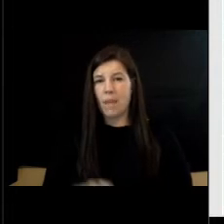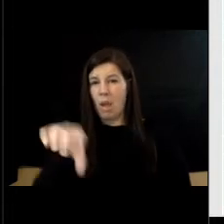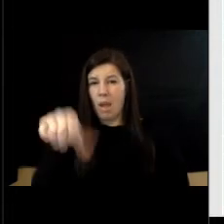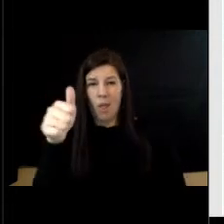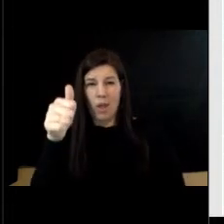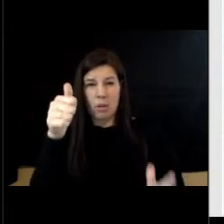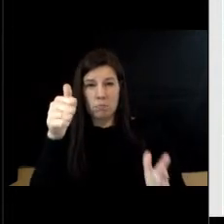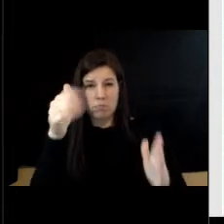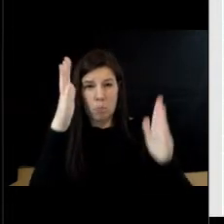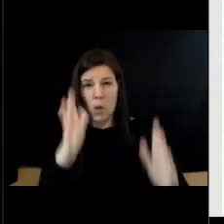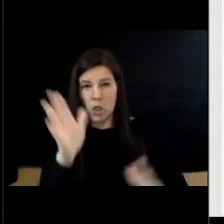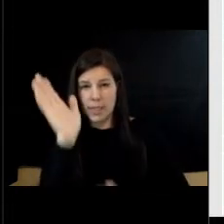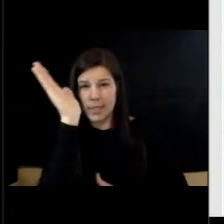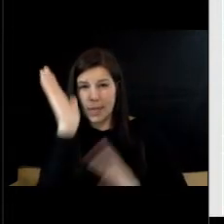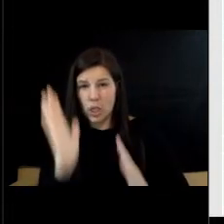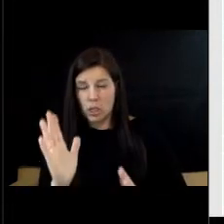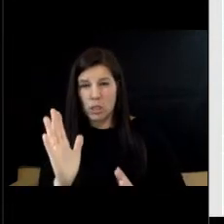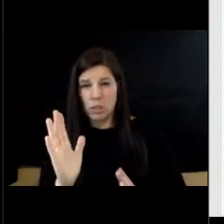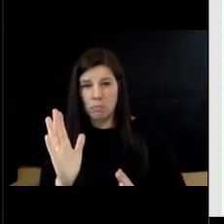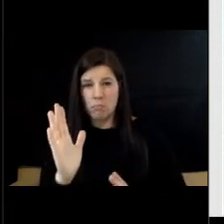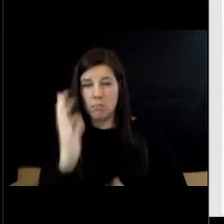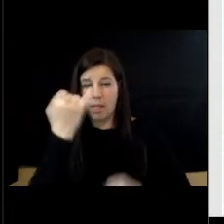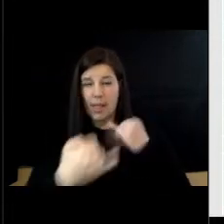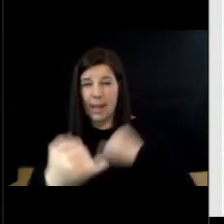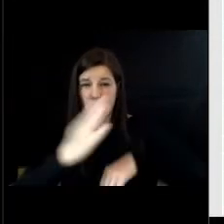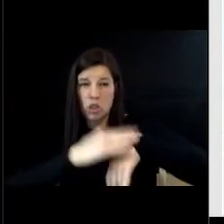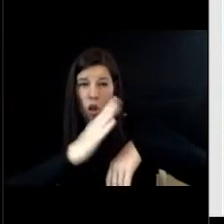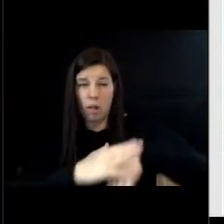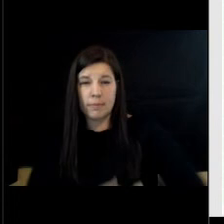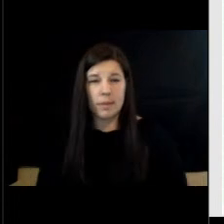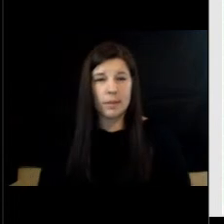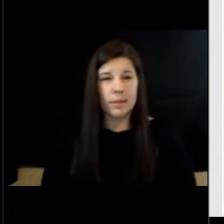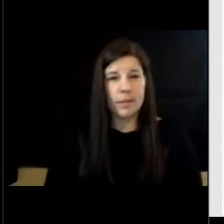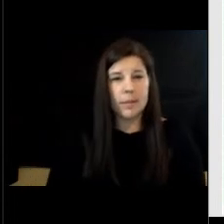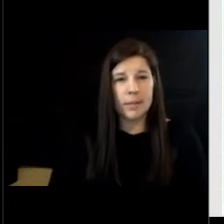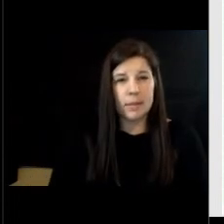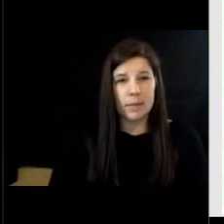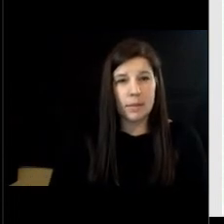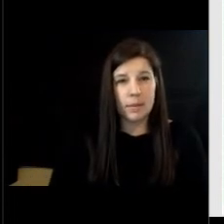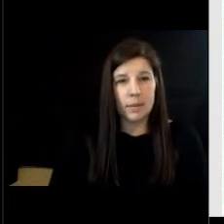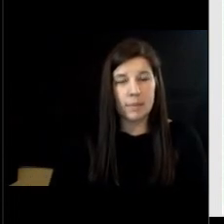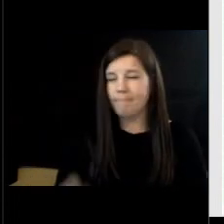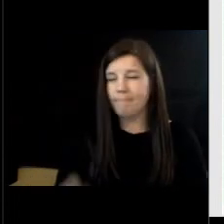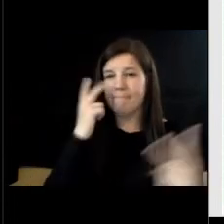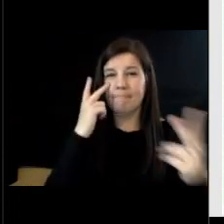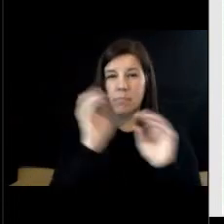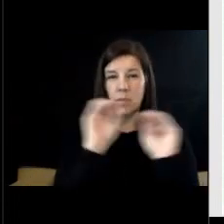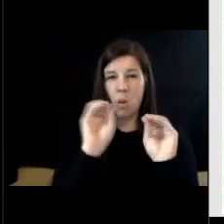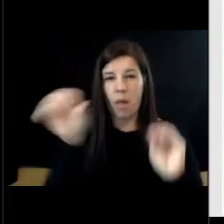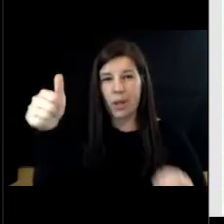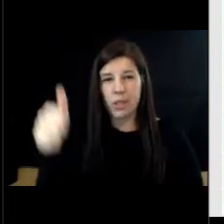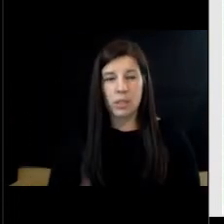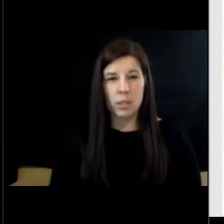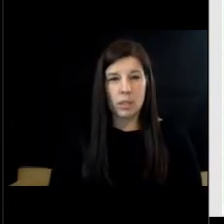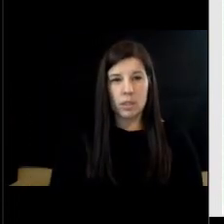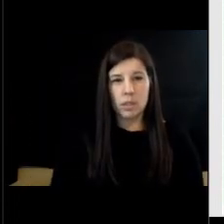this is the last call please approach the podium now is the time to do that seeing no one else approaching the podium we're going